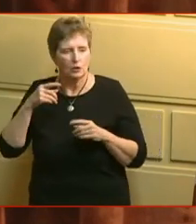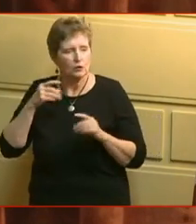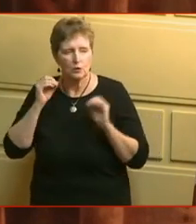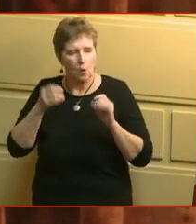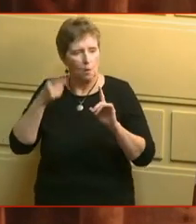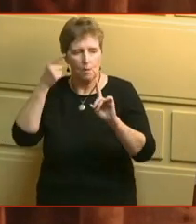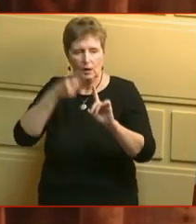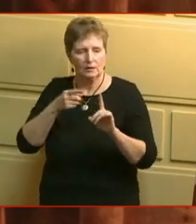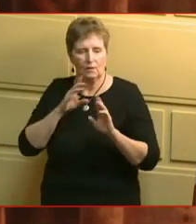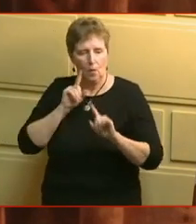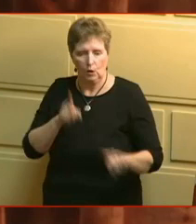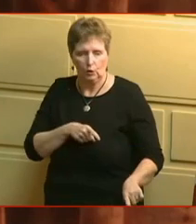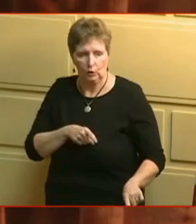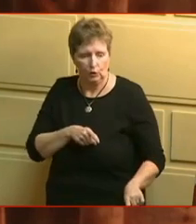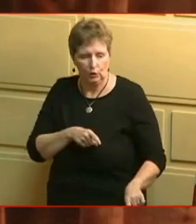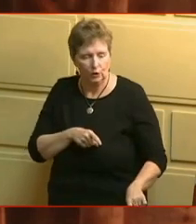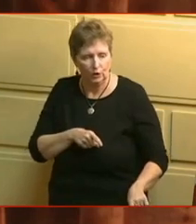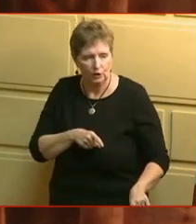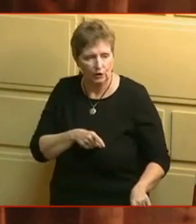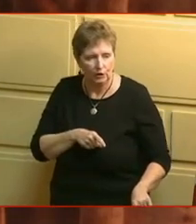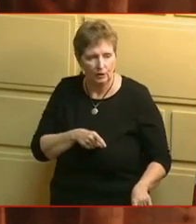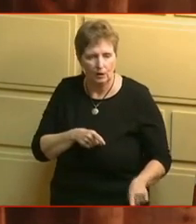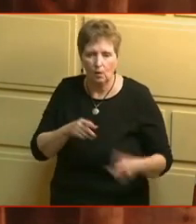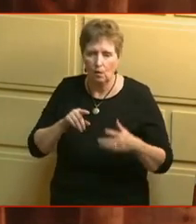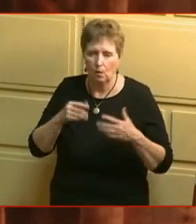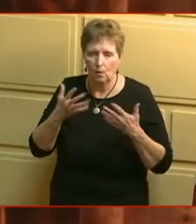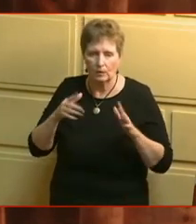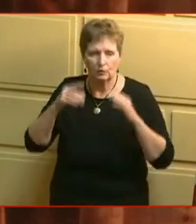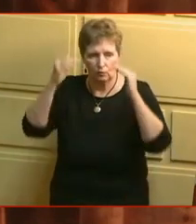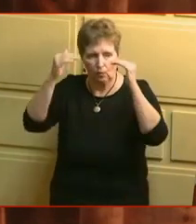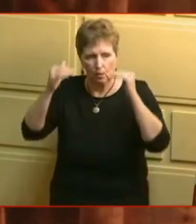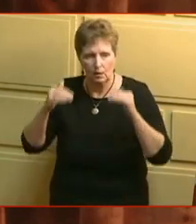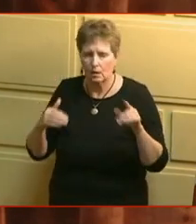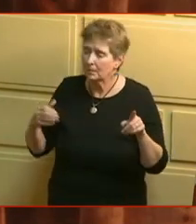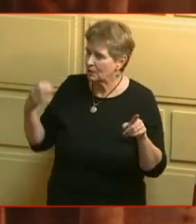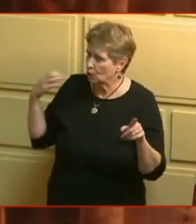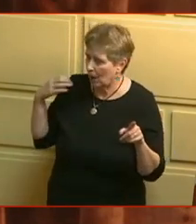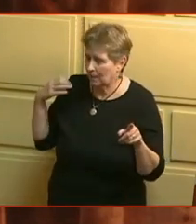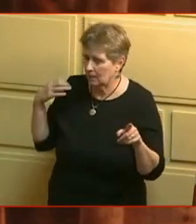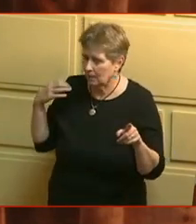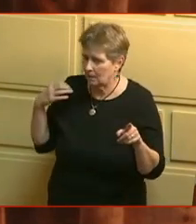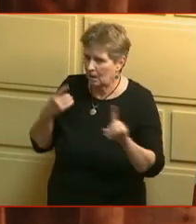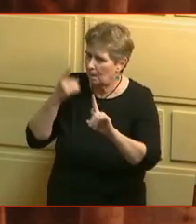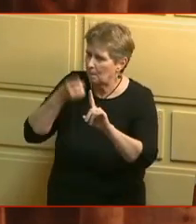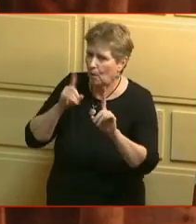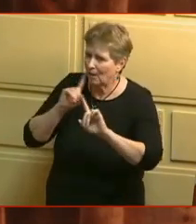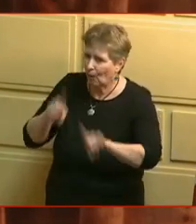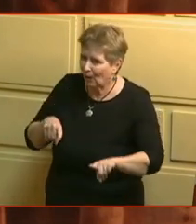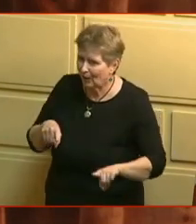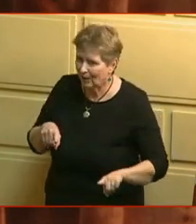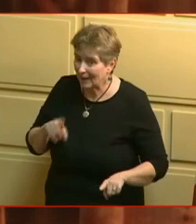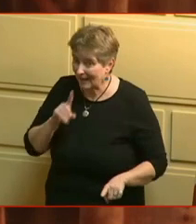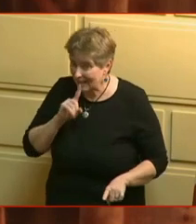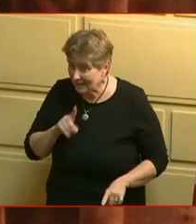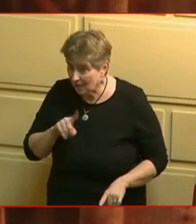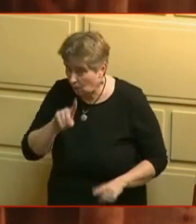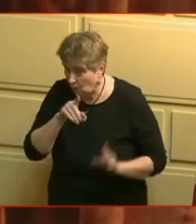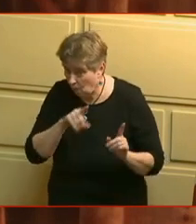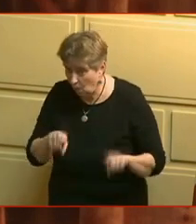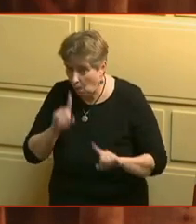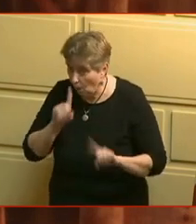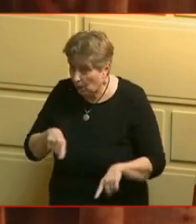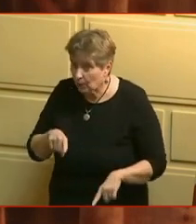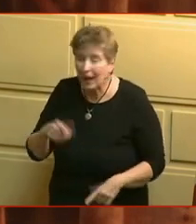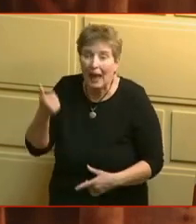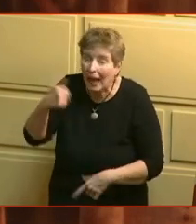once we do a roll call. Mr. Chairman, the point of order is in order at any